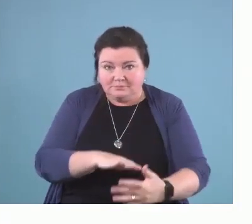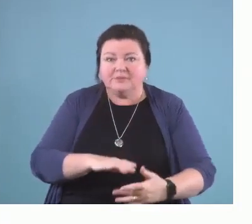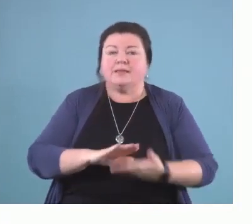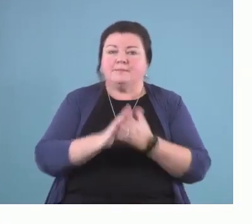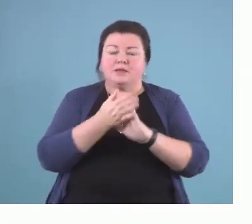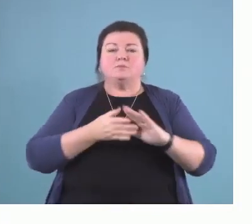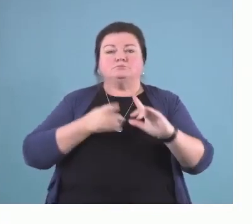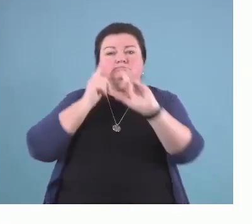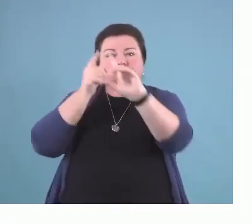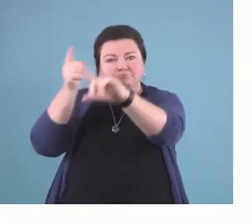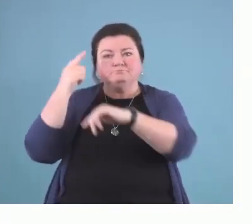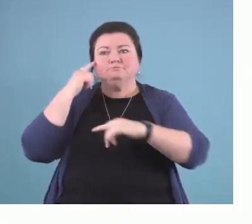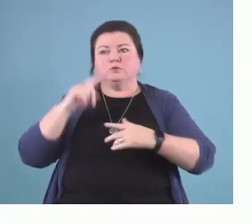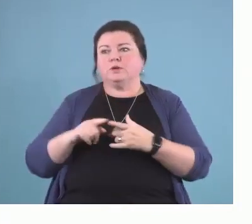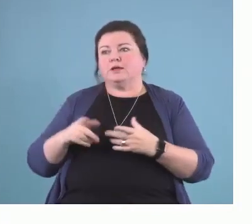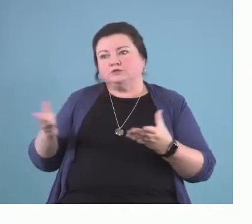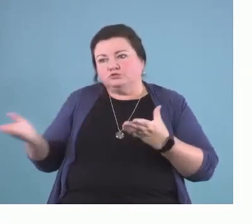the families and children we serve.